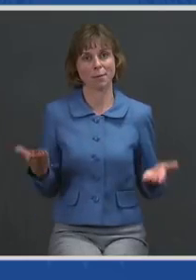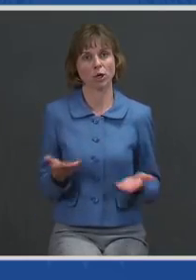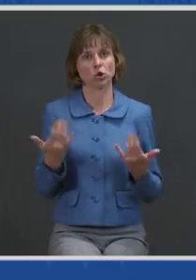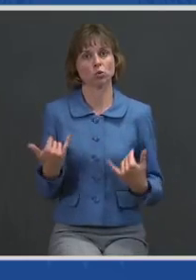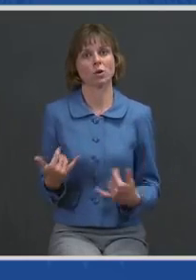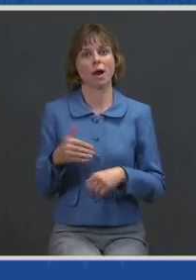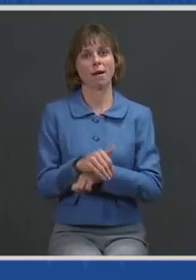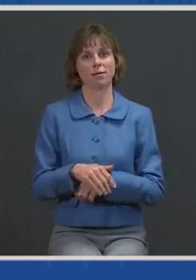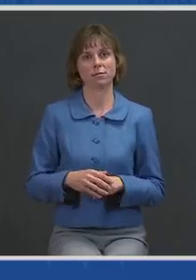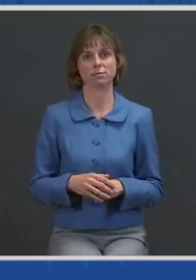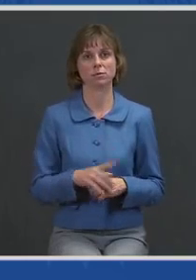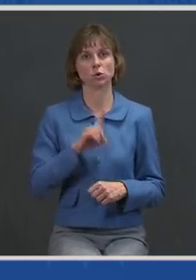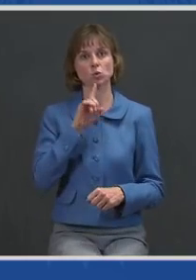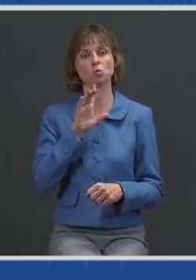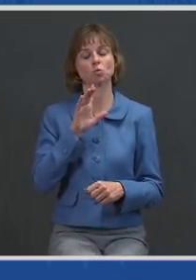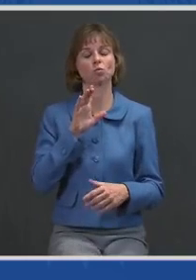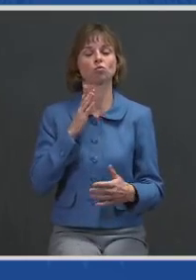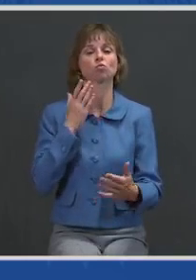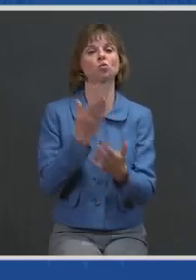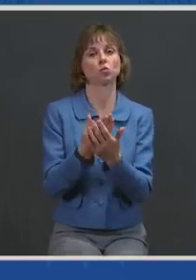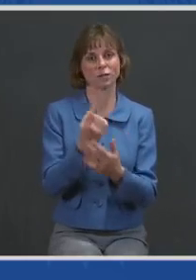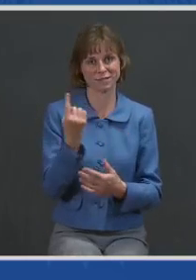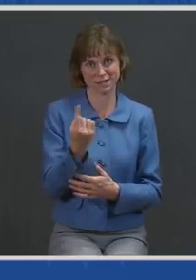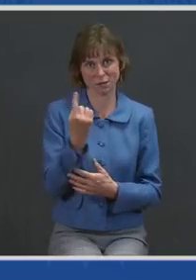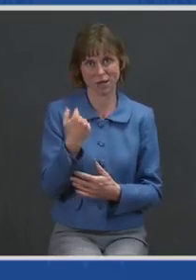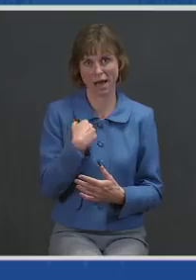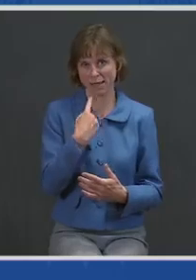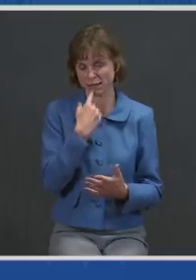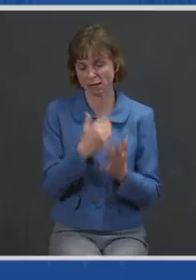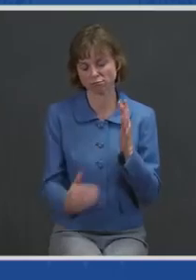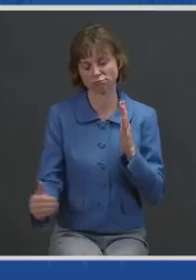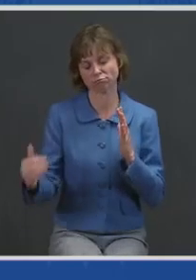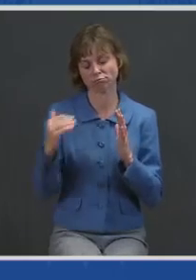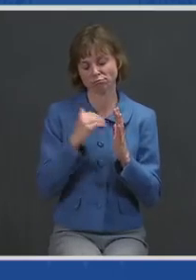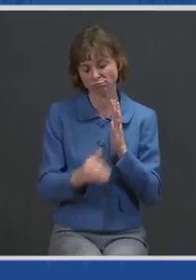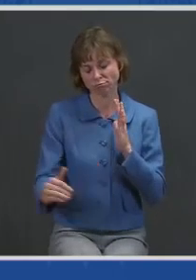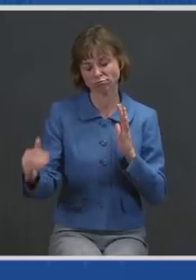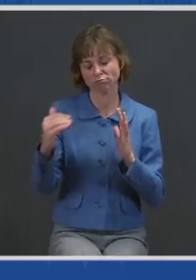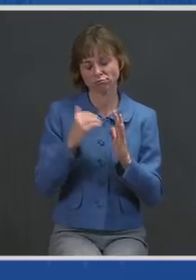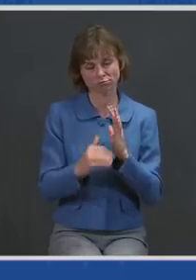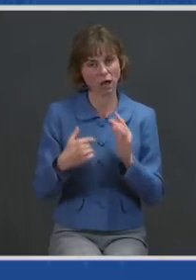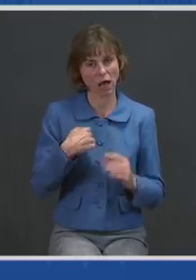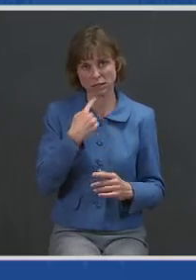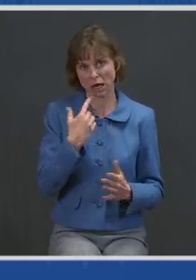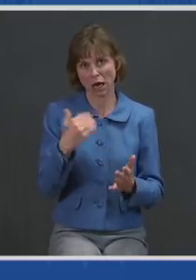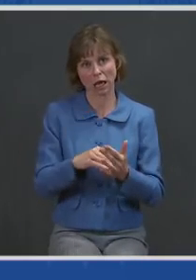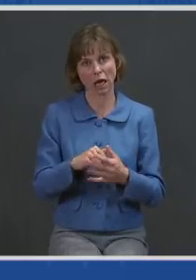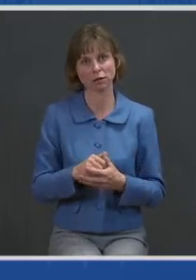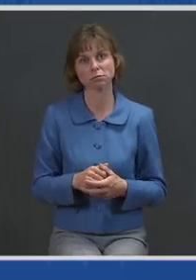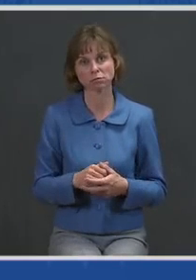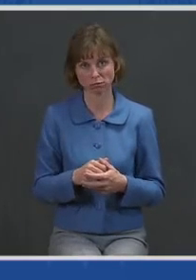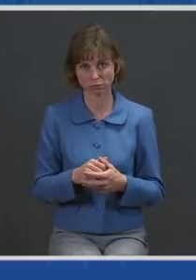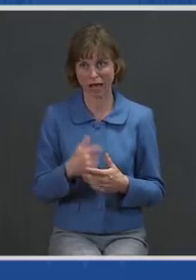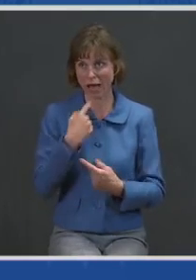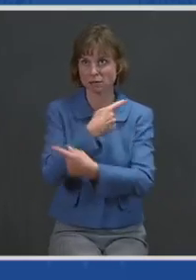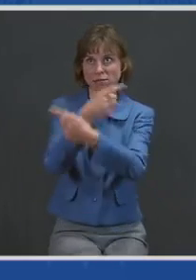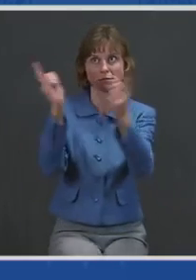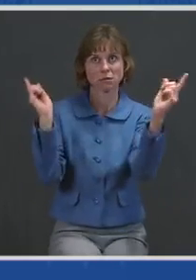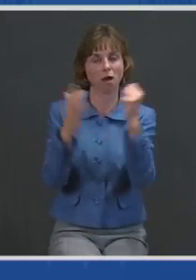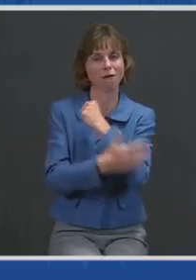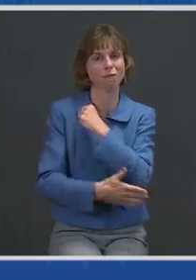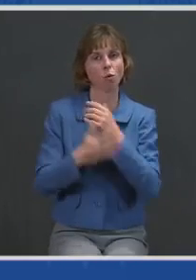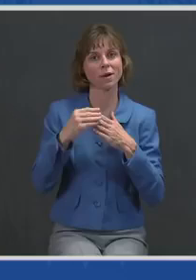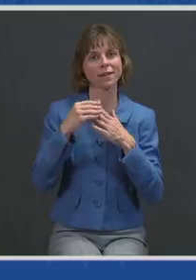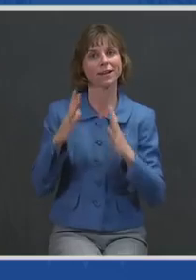something I've said time and time again, so you're probably tired of hearing me say it. I say it to foreign leaders and domestic alike.